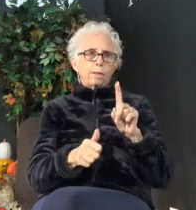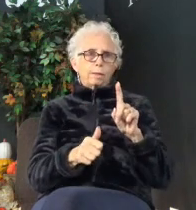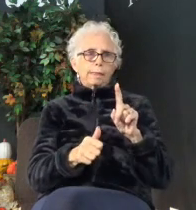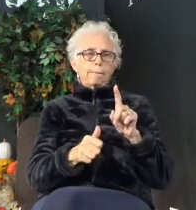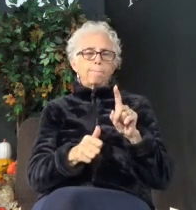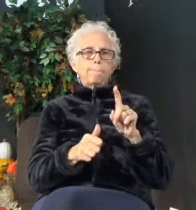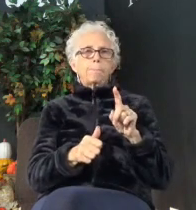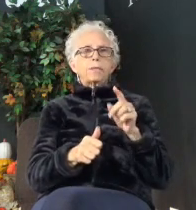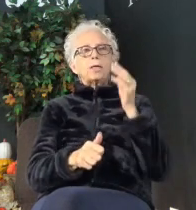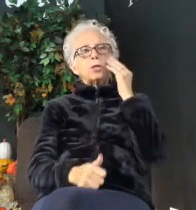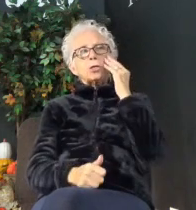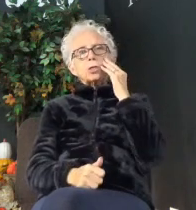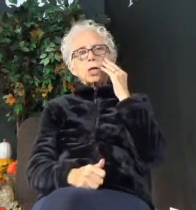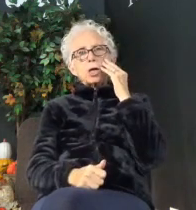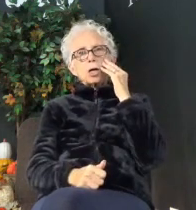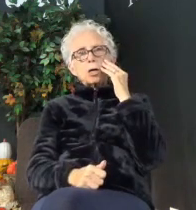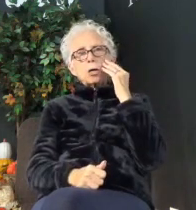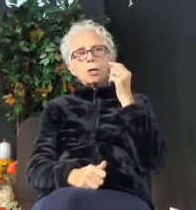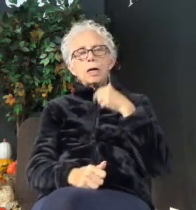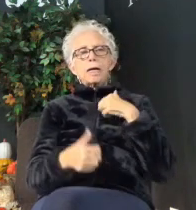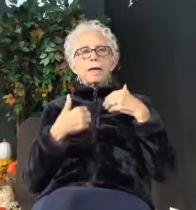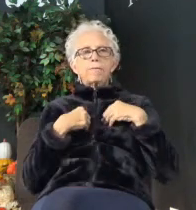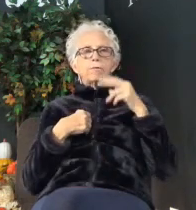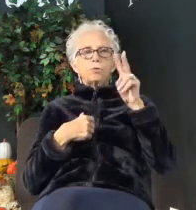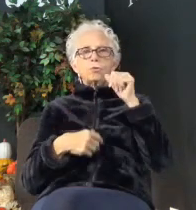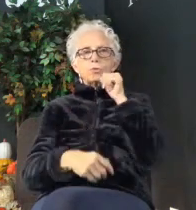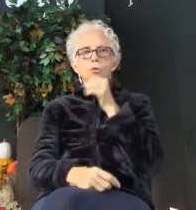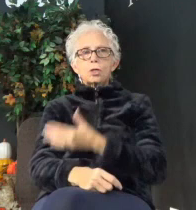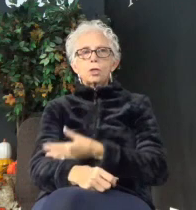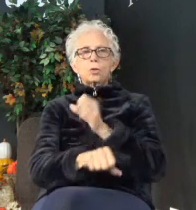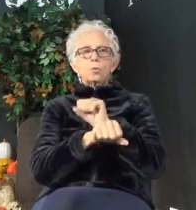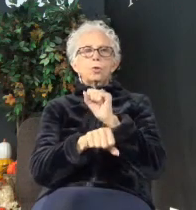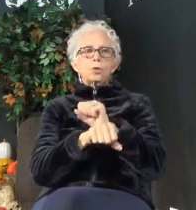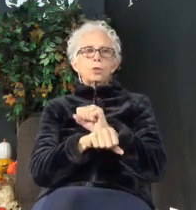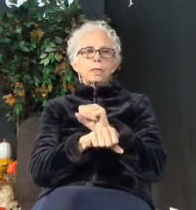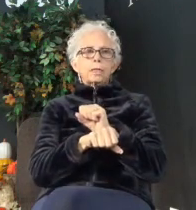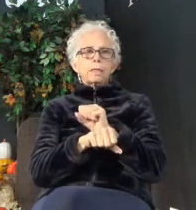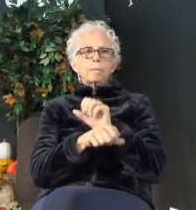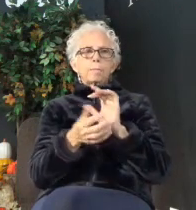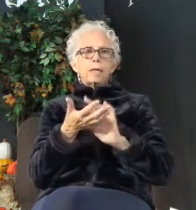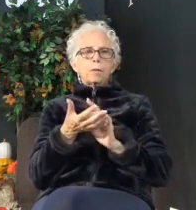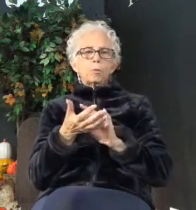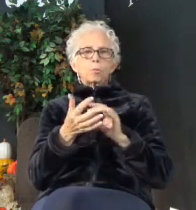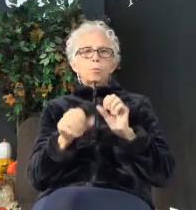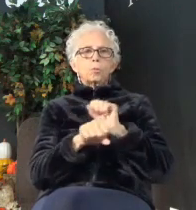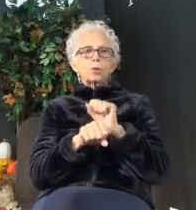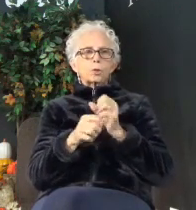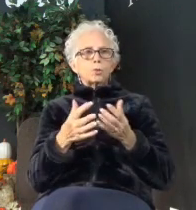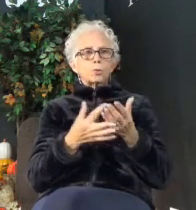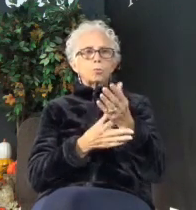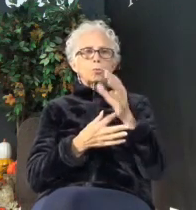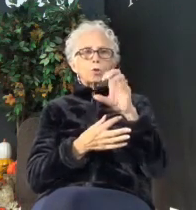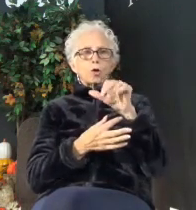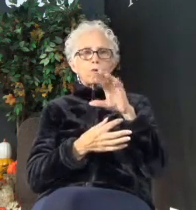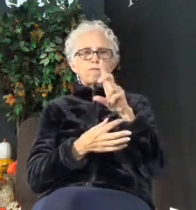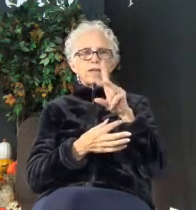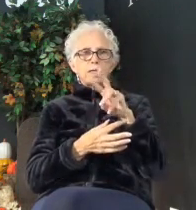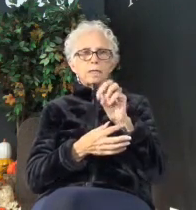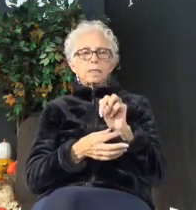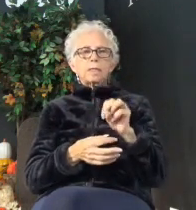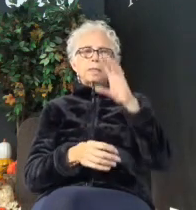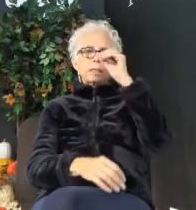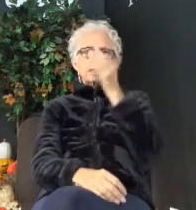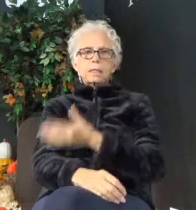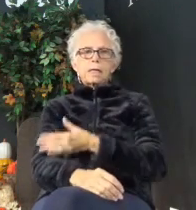You know, I've got two daughters who work in the medical field who work through COVID like crazy. I've got a son who